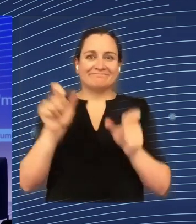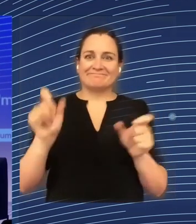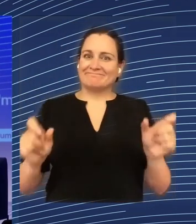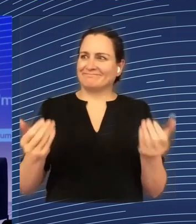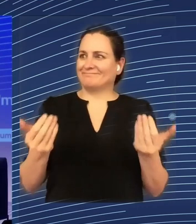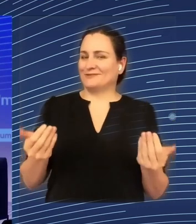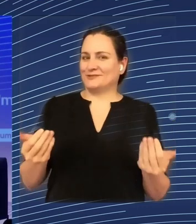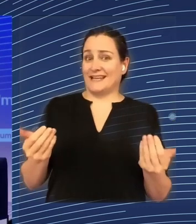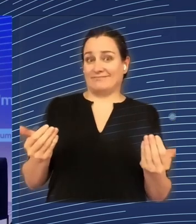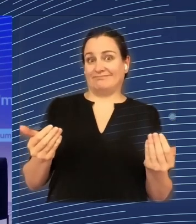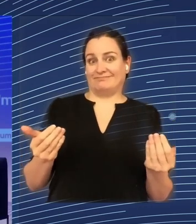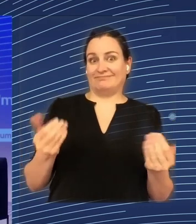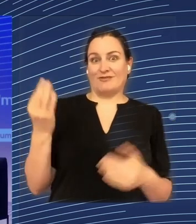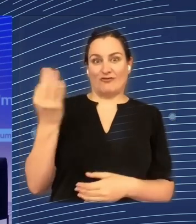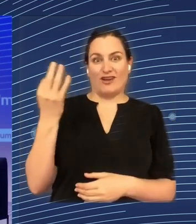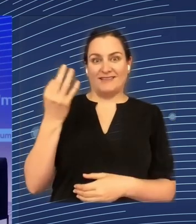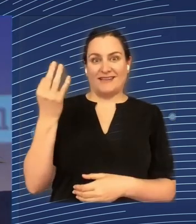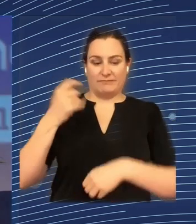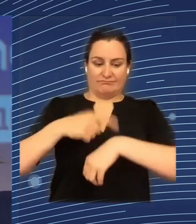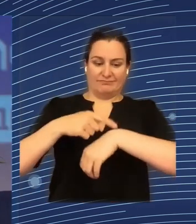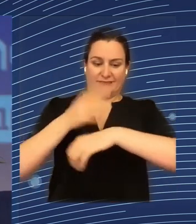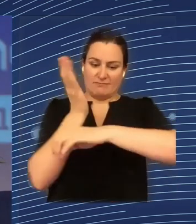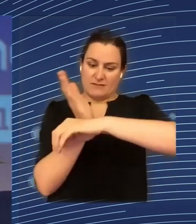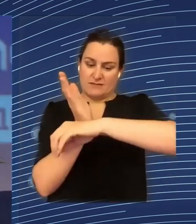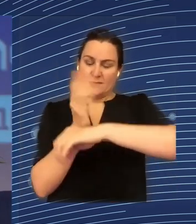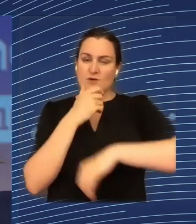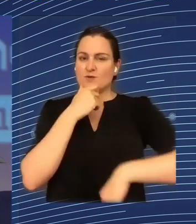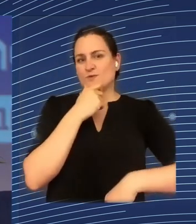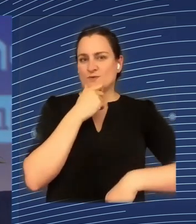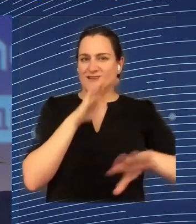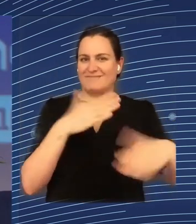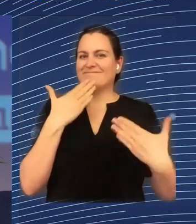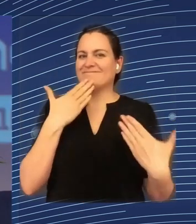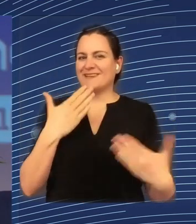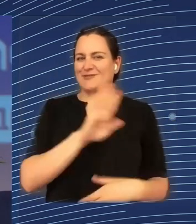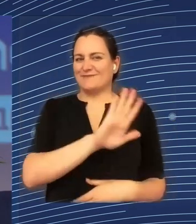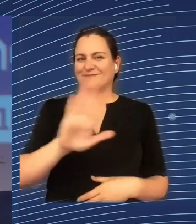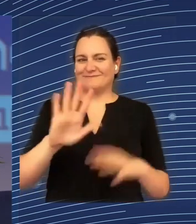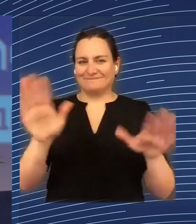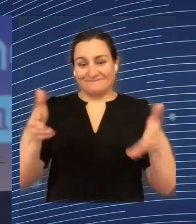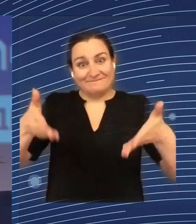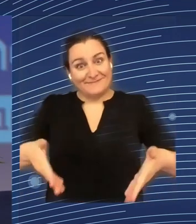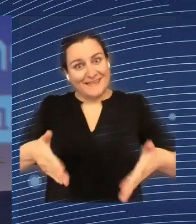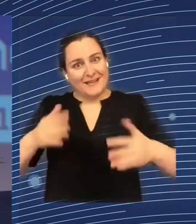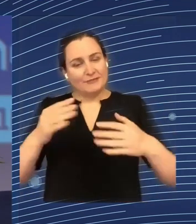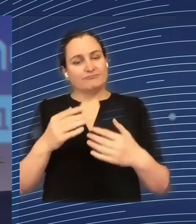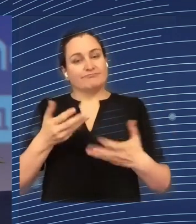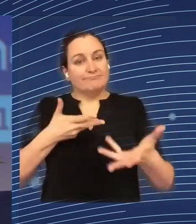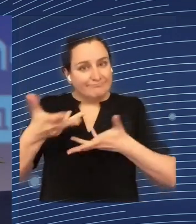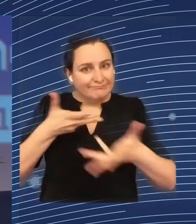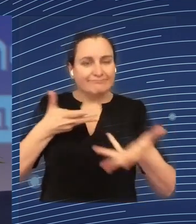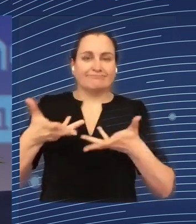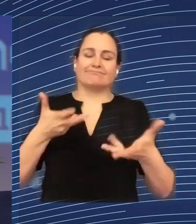already, late afternoon, but actually we're speaking about very important topic about the future, how the future will